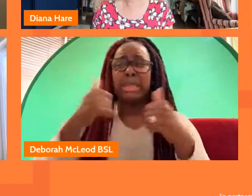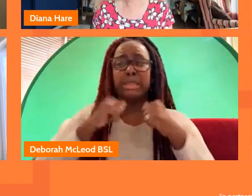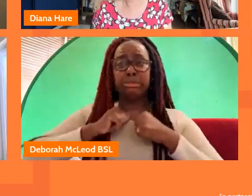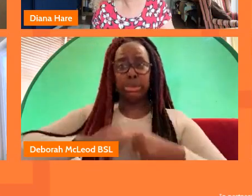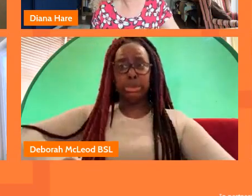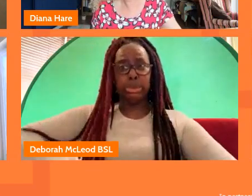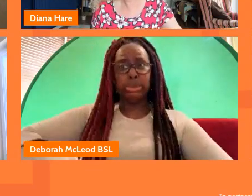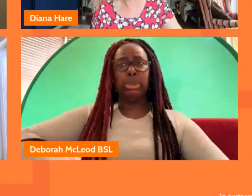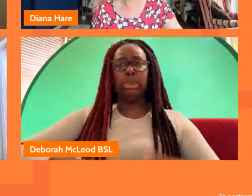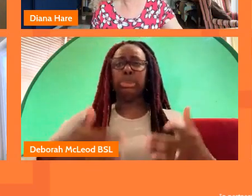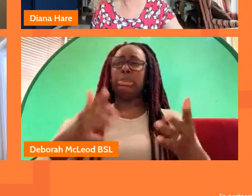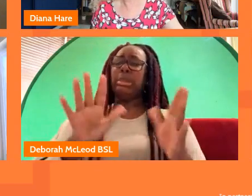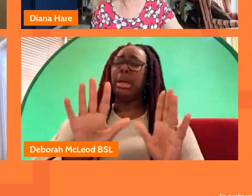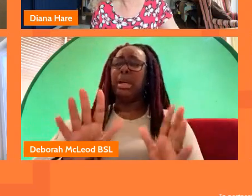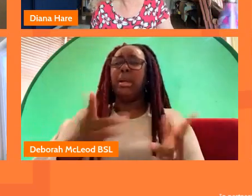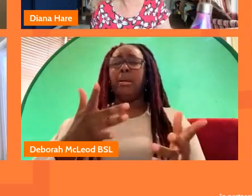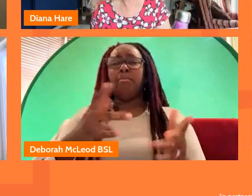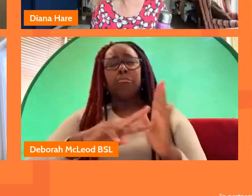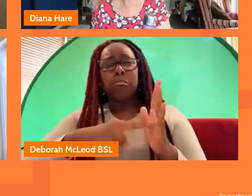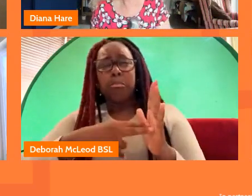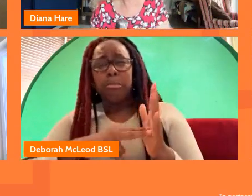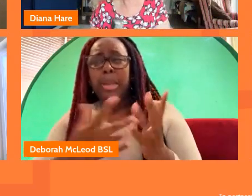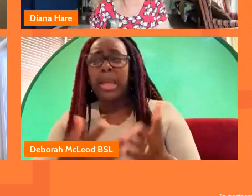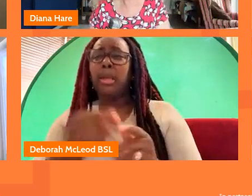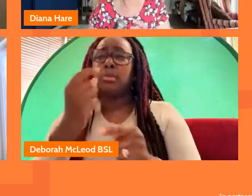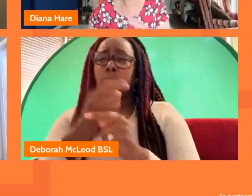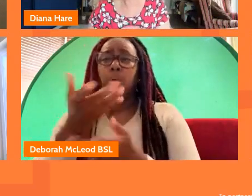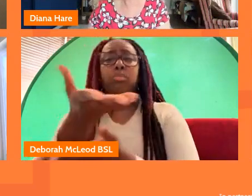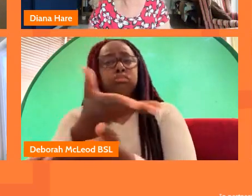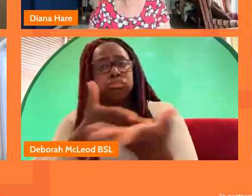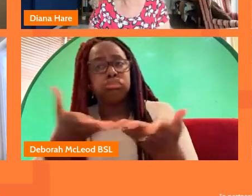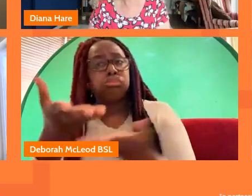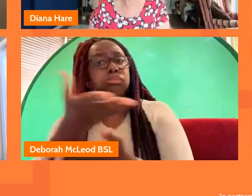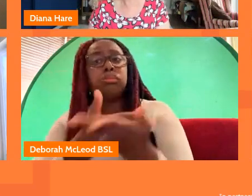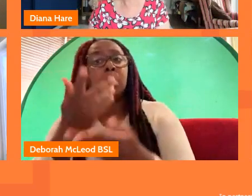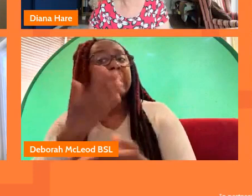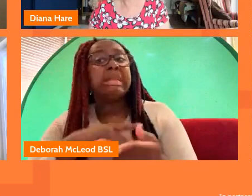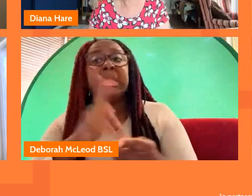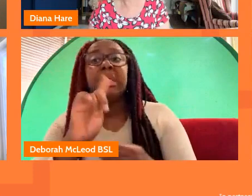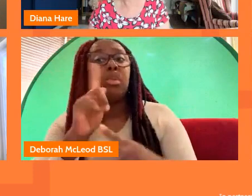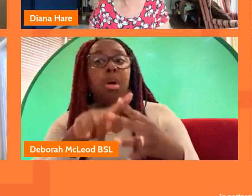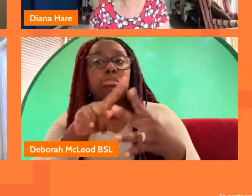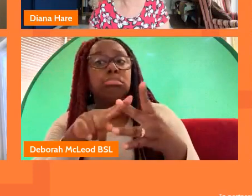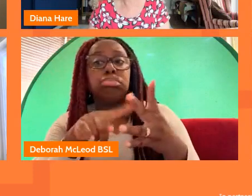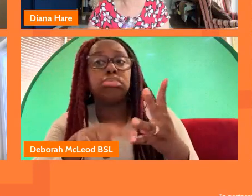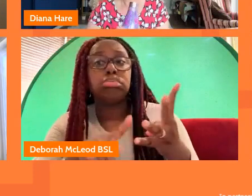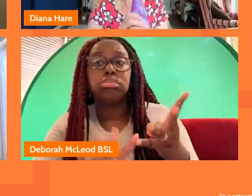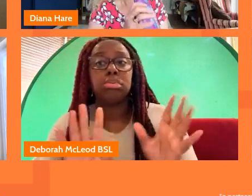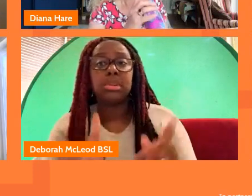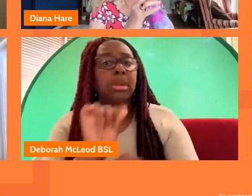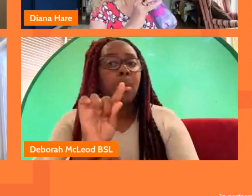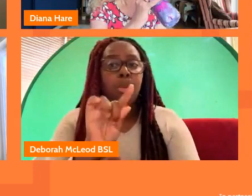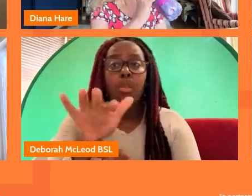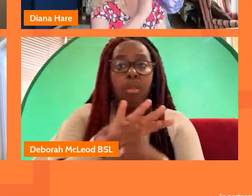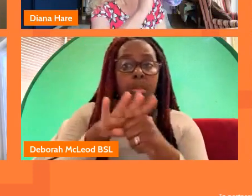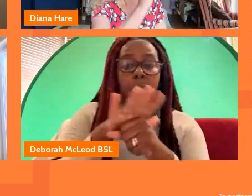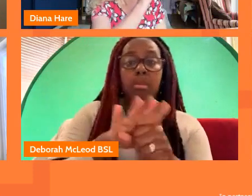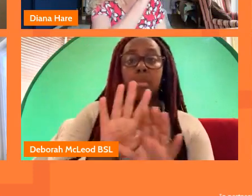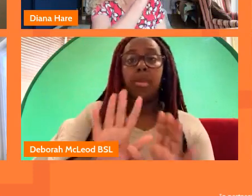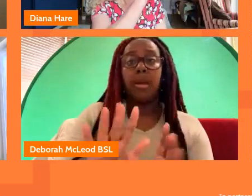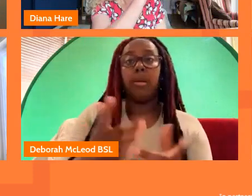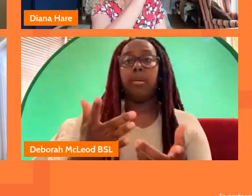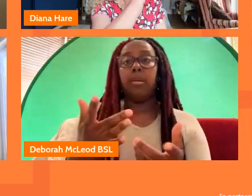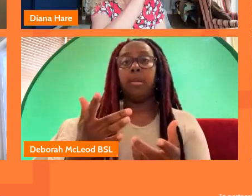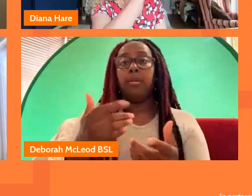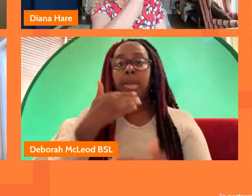something like that but it is just being prepared to to talk to the person and find out what it is that they need in a particular area because again we've talked